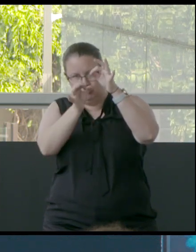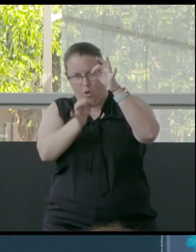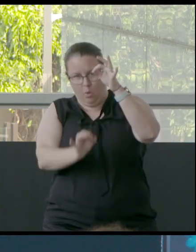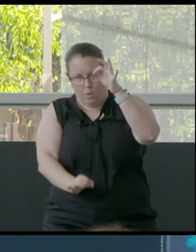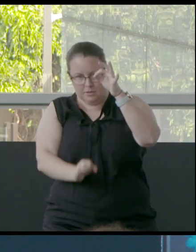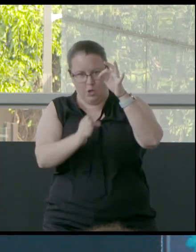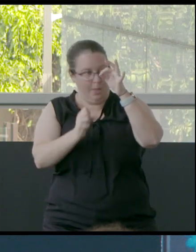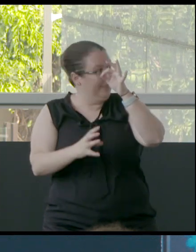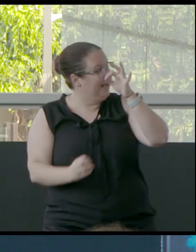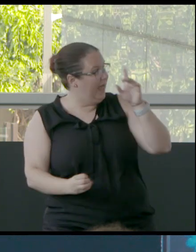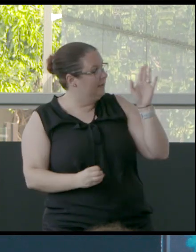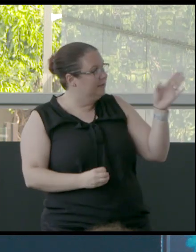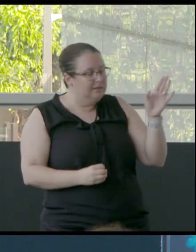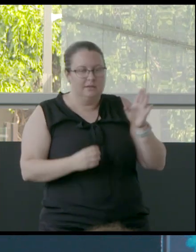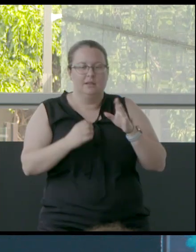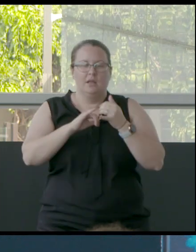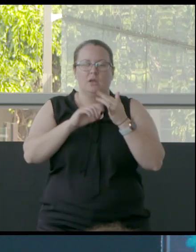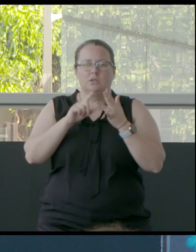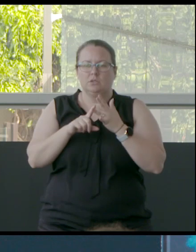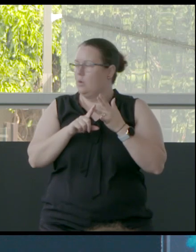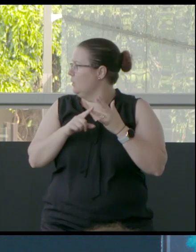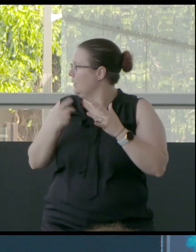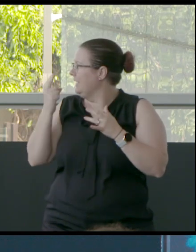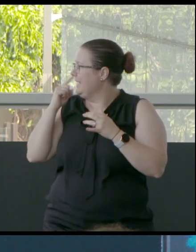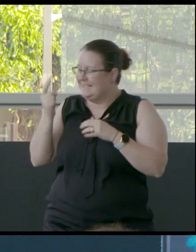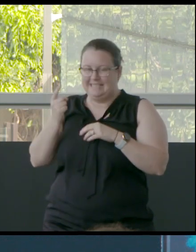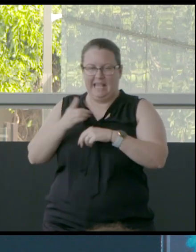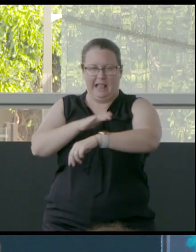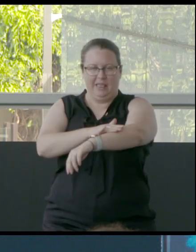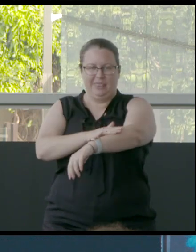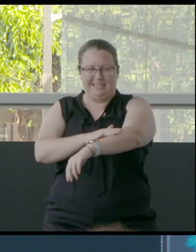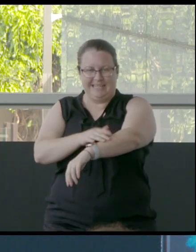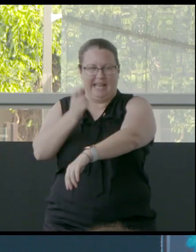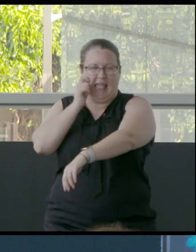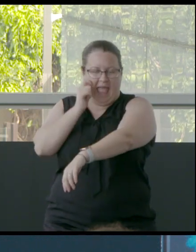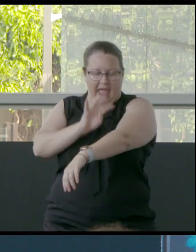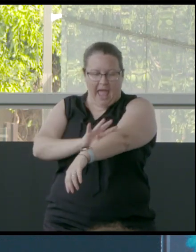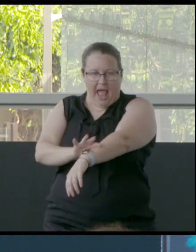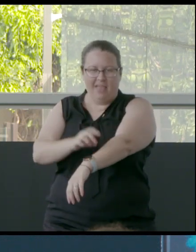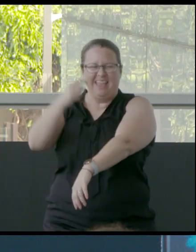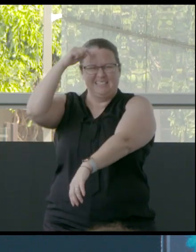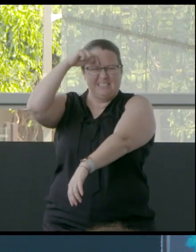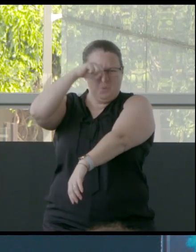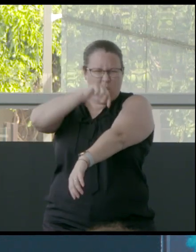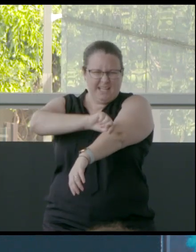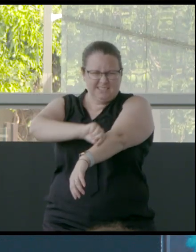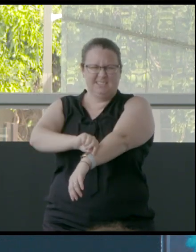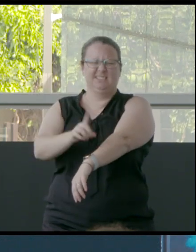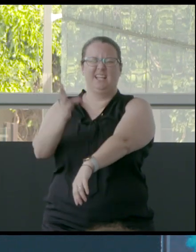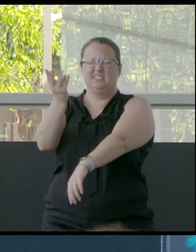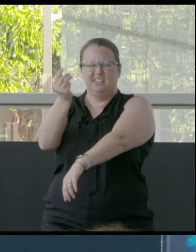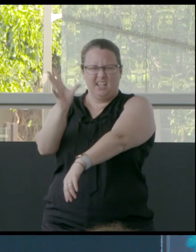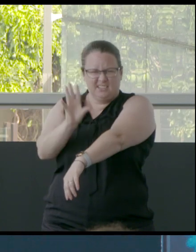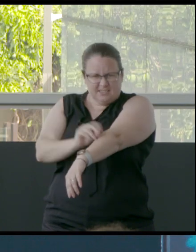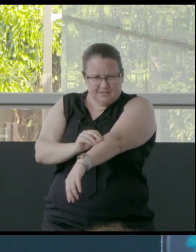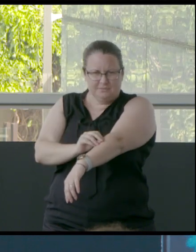leg, which then is picking up, you know, sort of all the skin and hair and sweat and dust. And